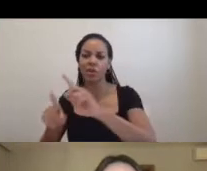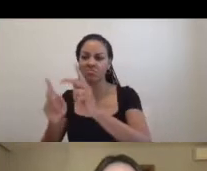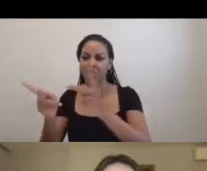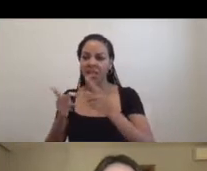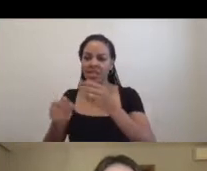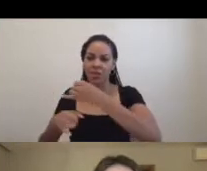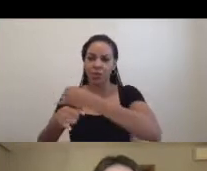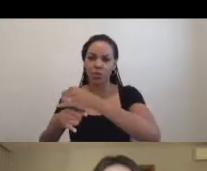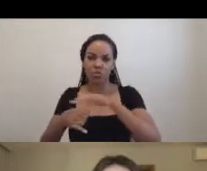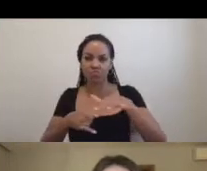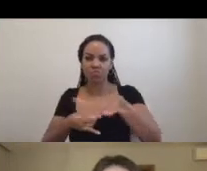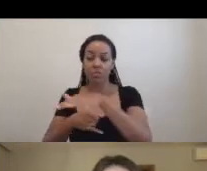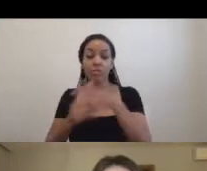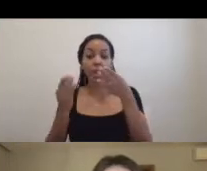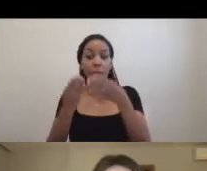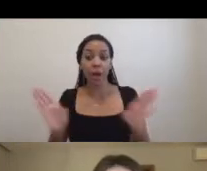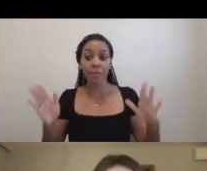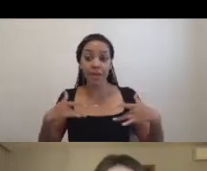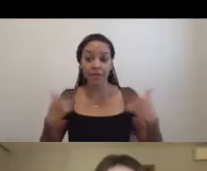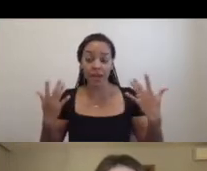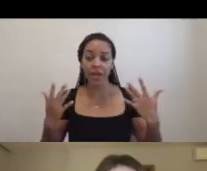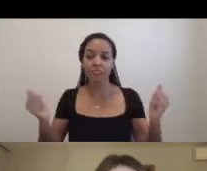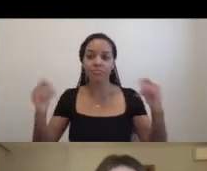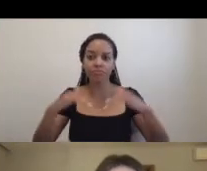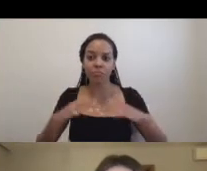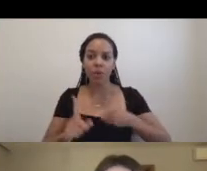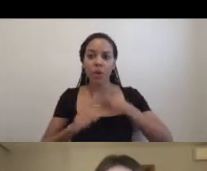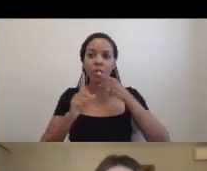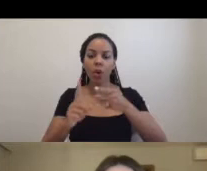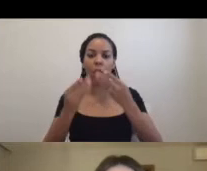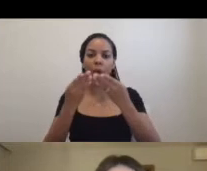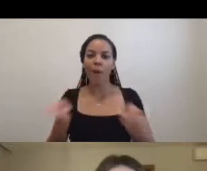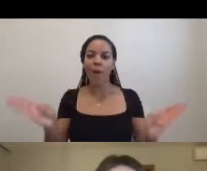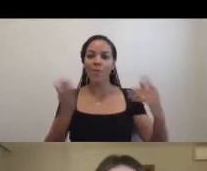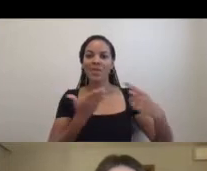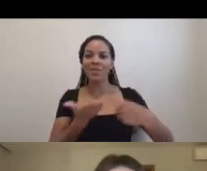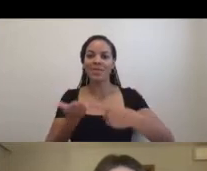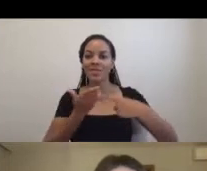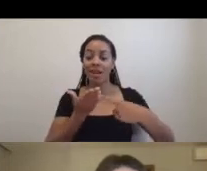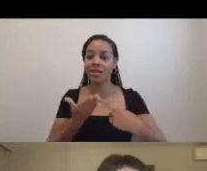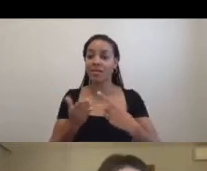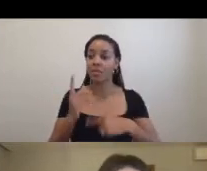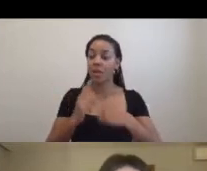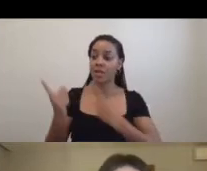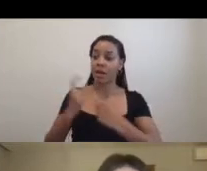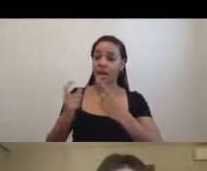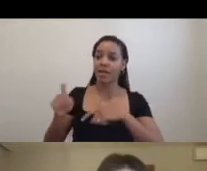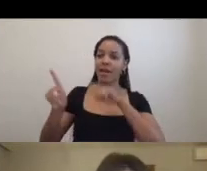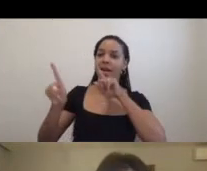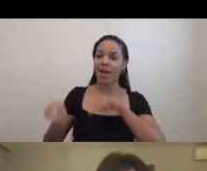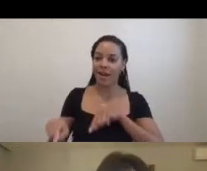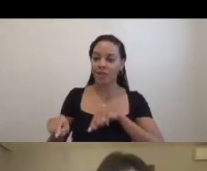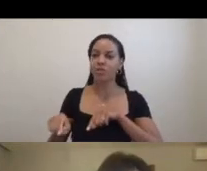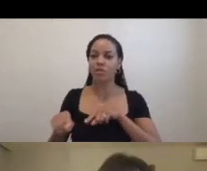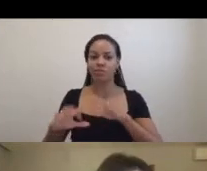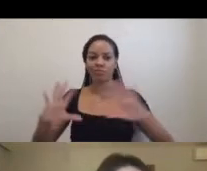These public events were conceived as a forum to widen our discussion and to answer the questions we were asking internally as